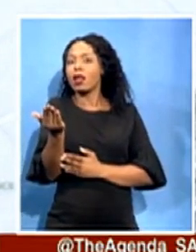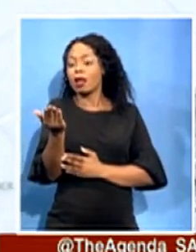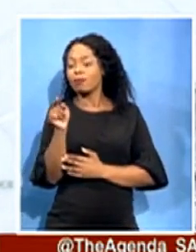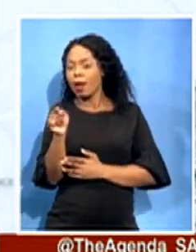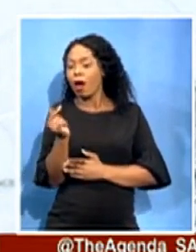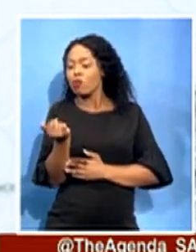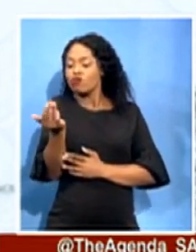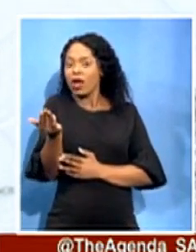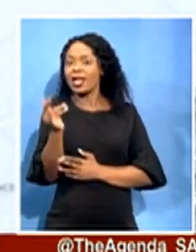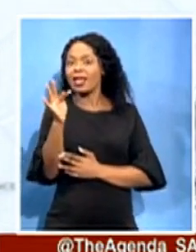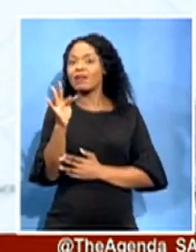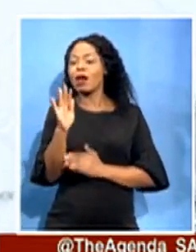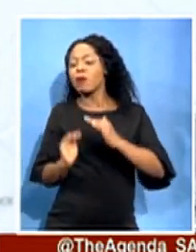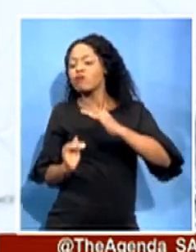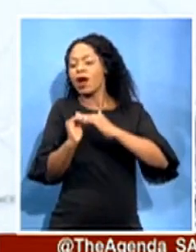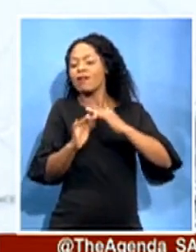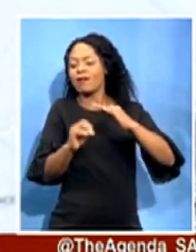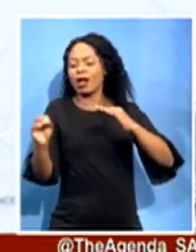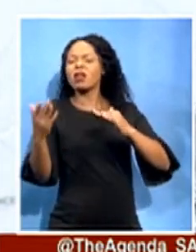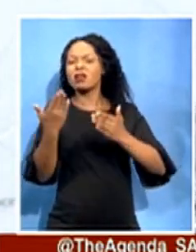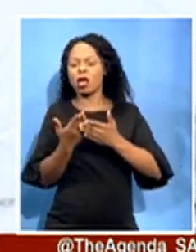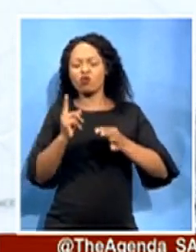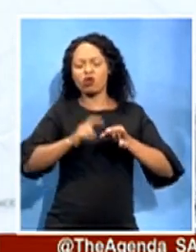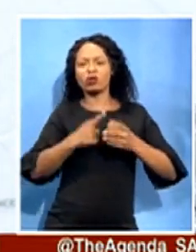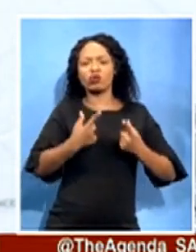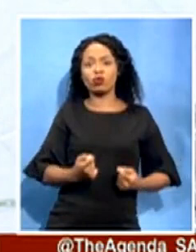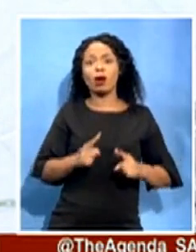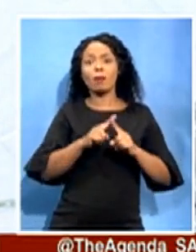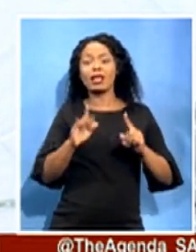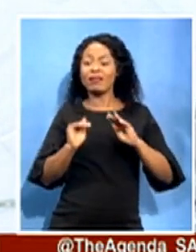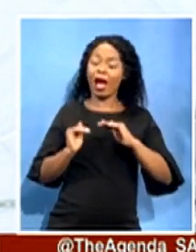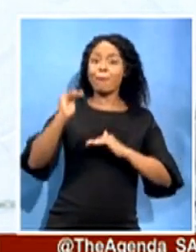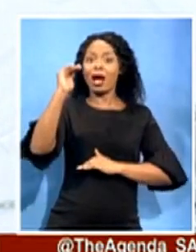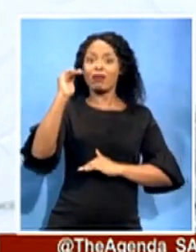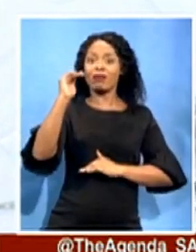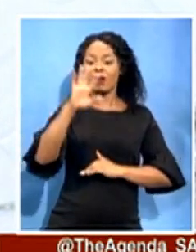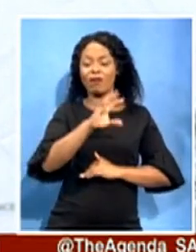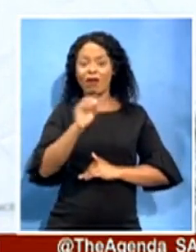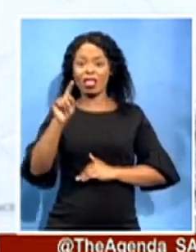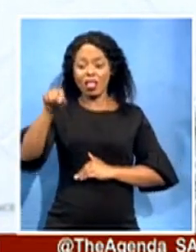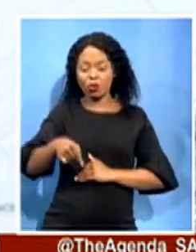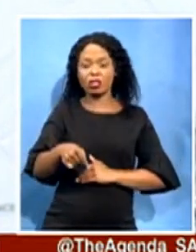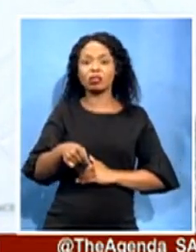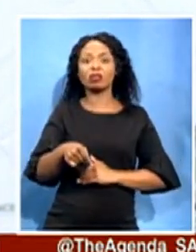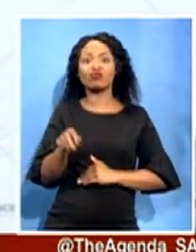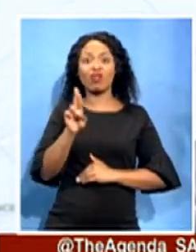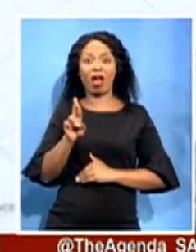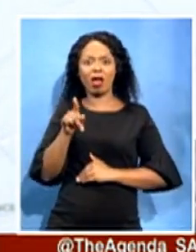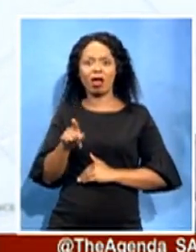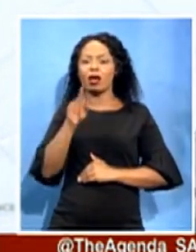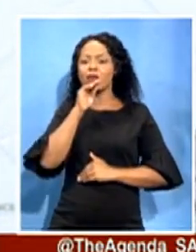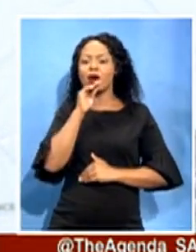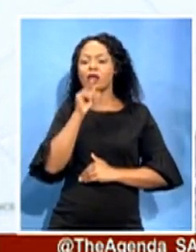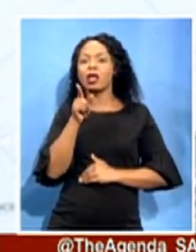quotation. But once above $500,000, you don't have to go for an open competitive tender.